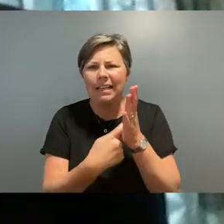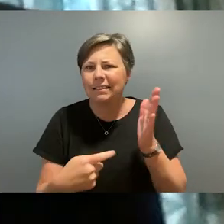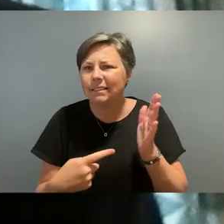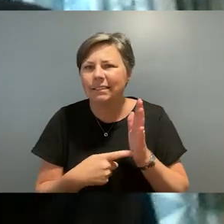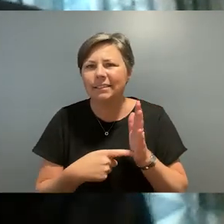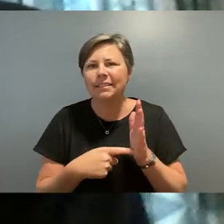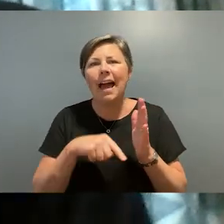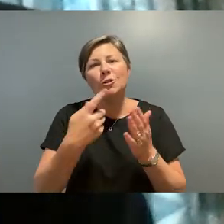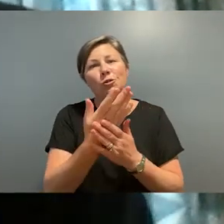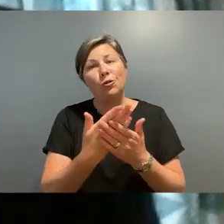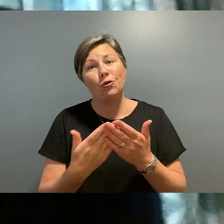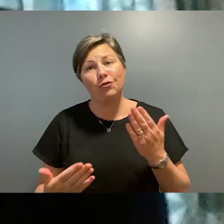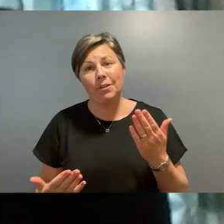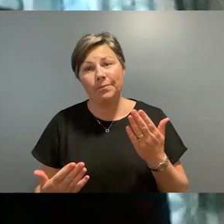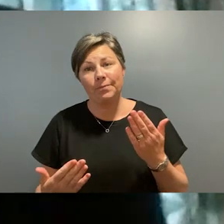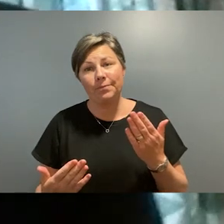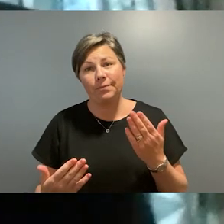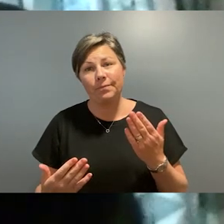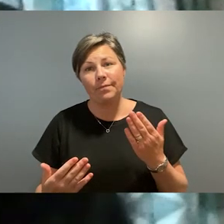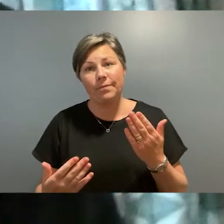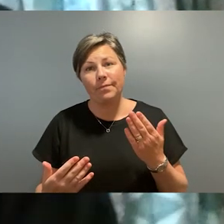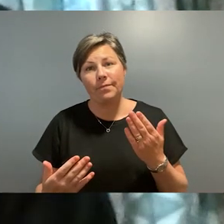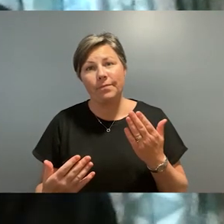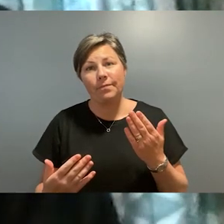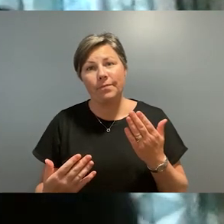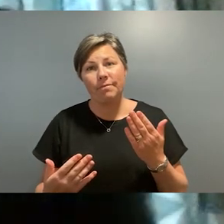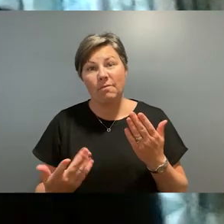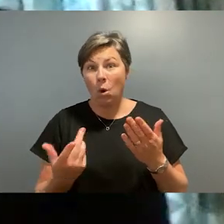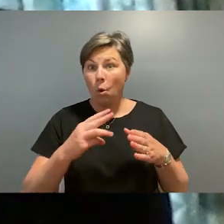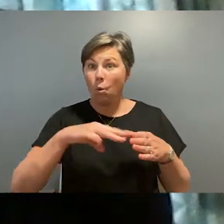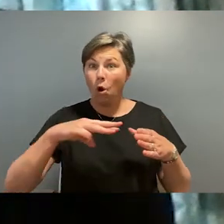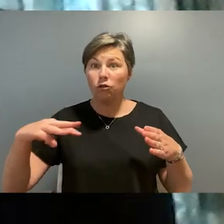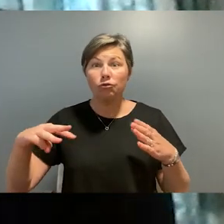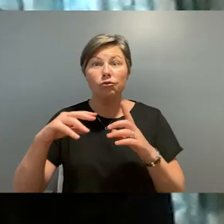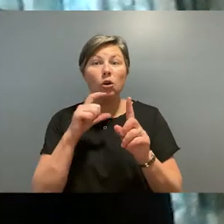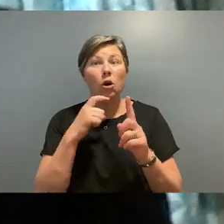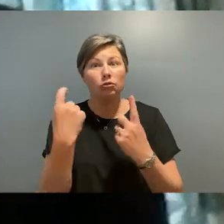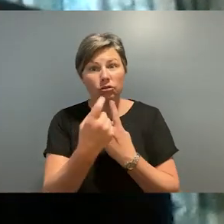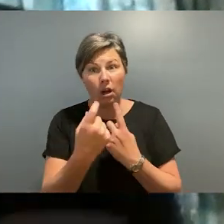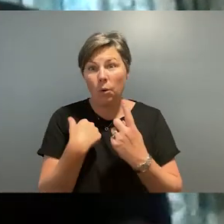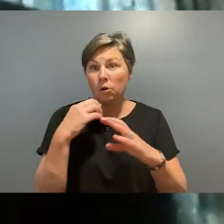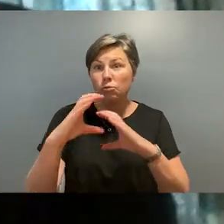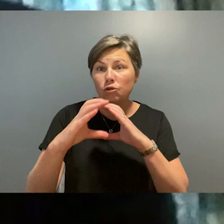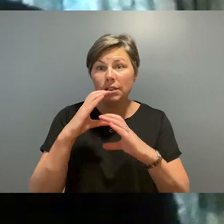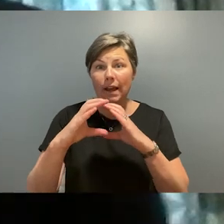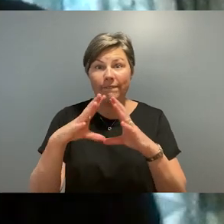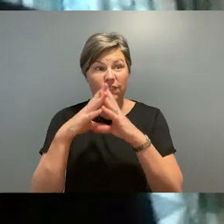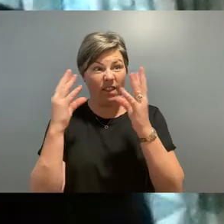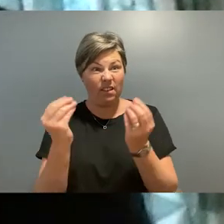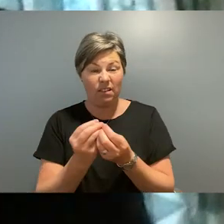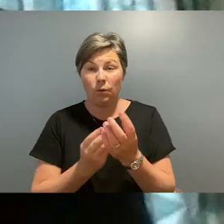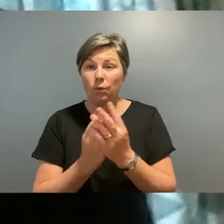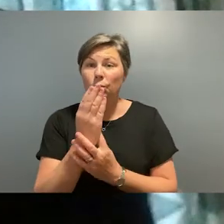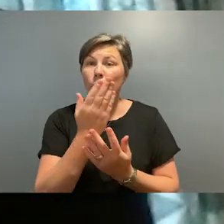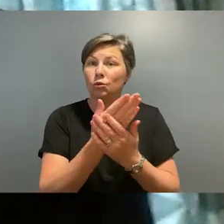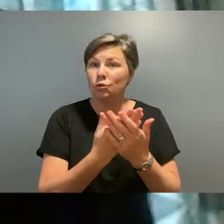art and a story, because that's a very much part of how Wurundjeri culture communicated knowledge over